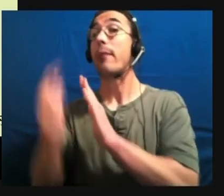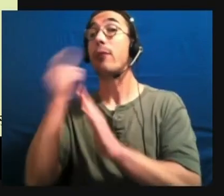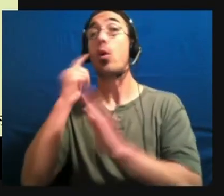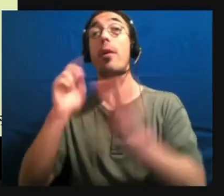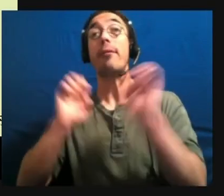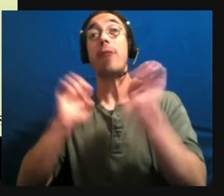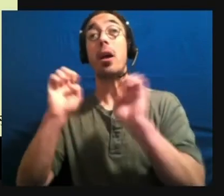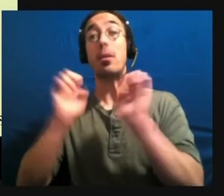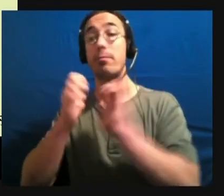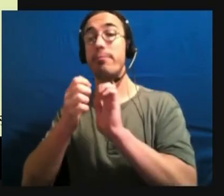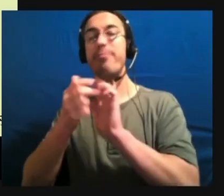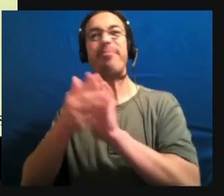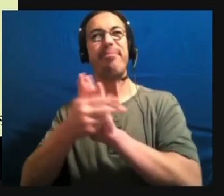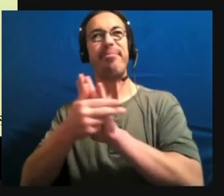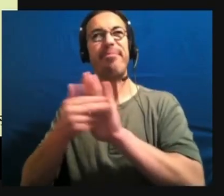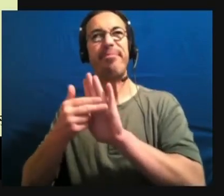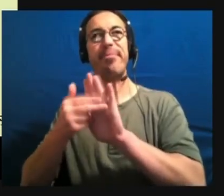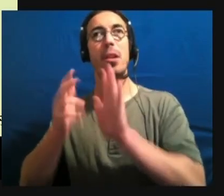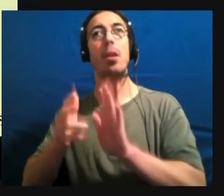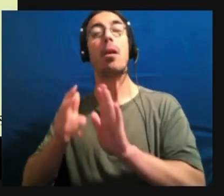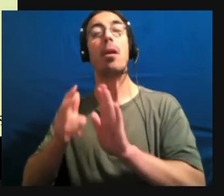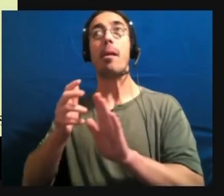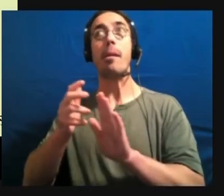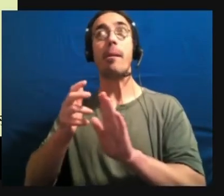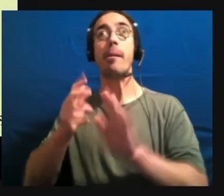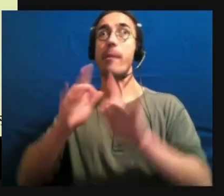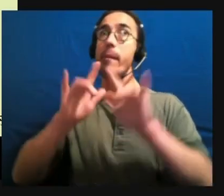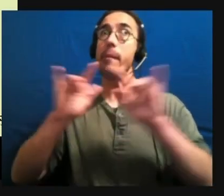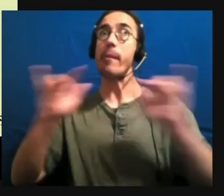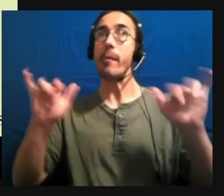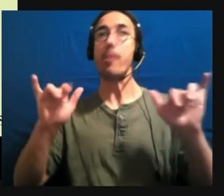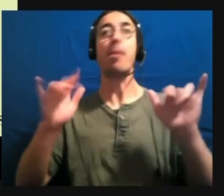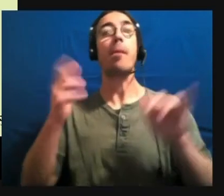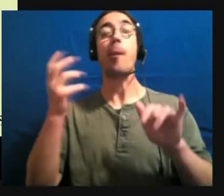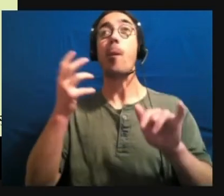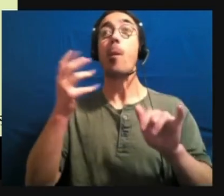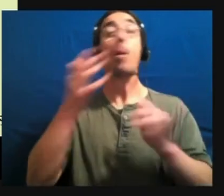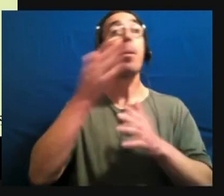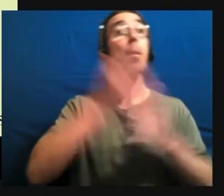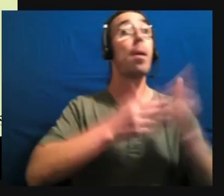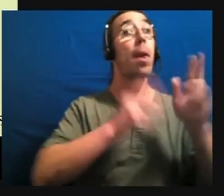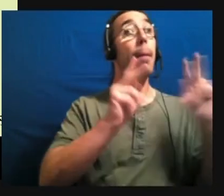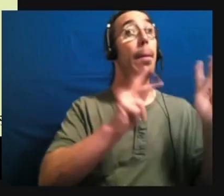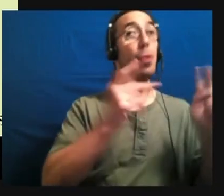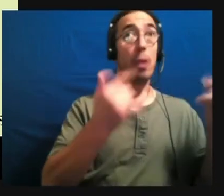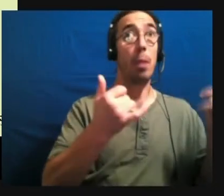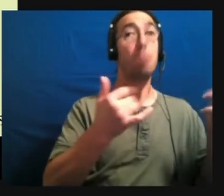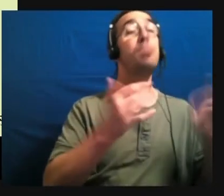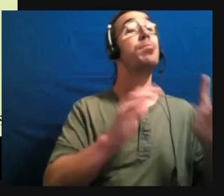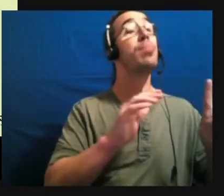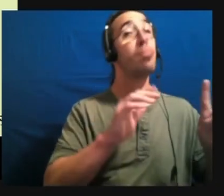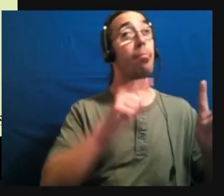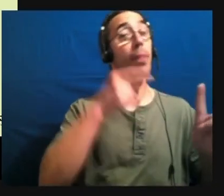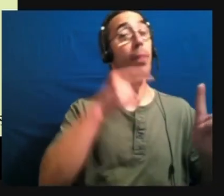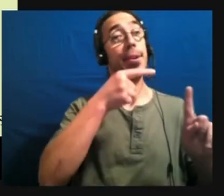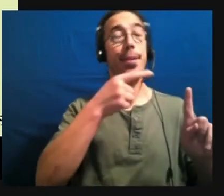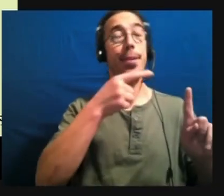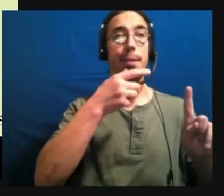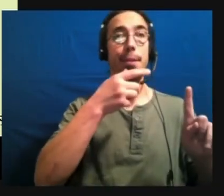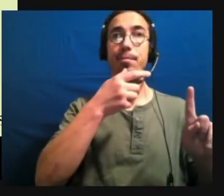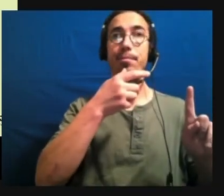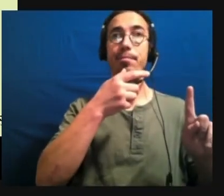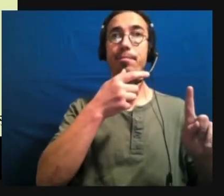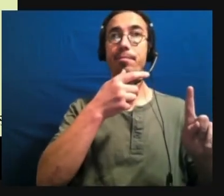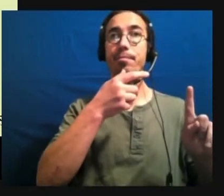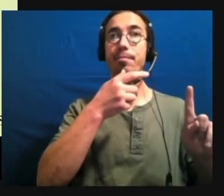those diagnosticians varies dramatically. So there are some people even now who, um, psychological